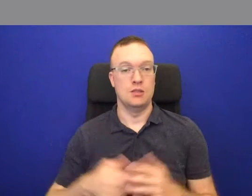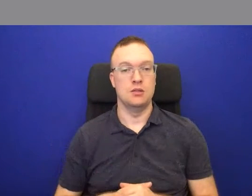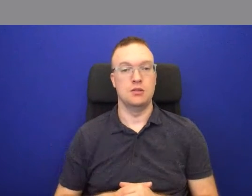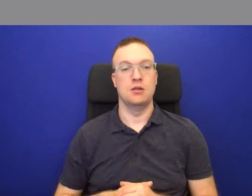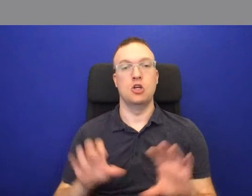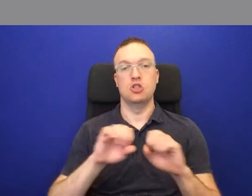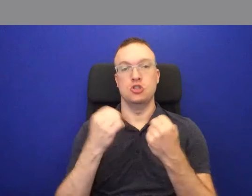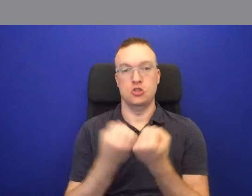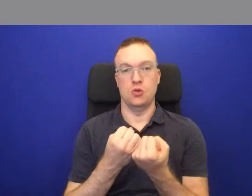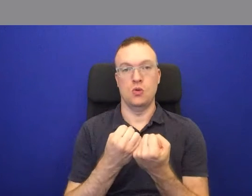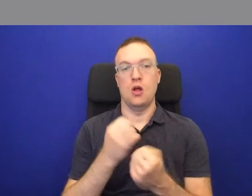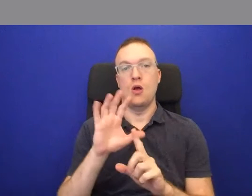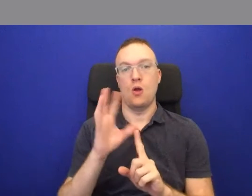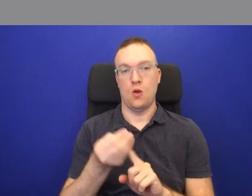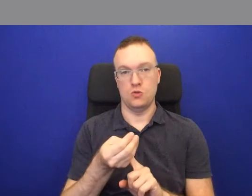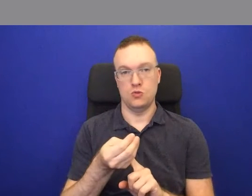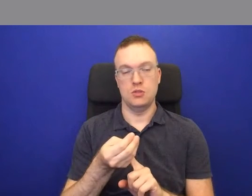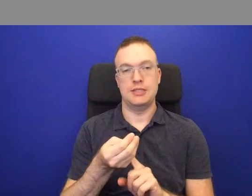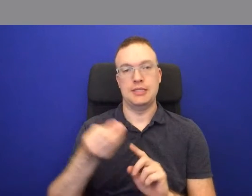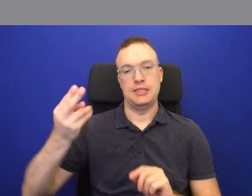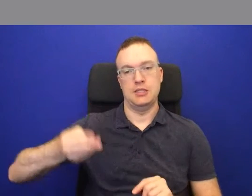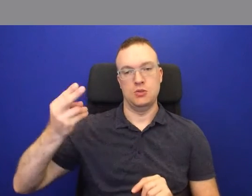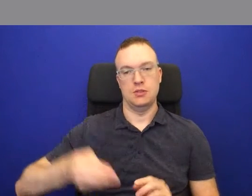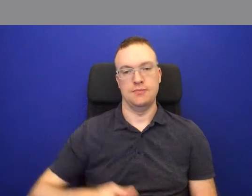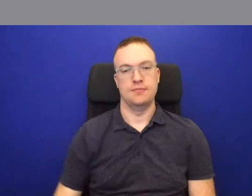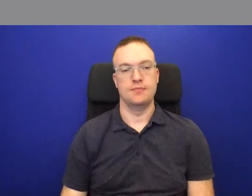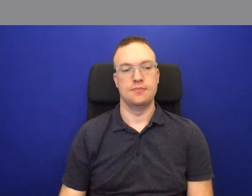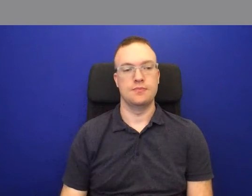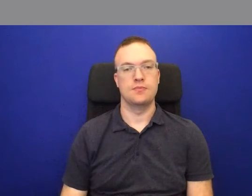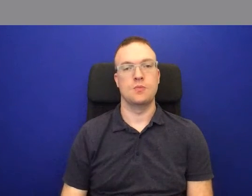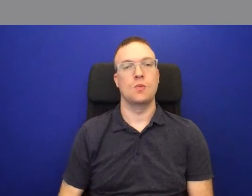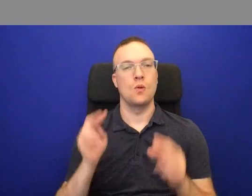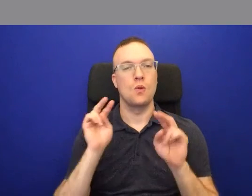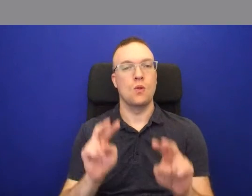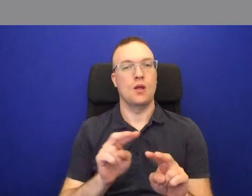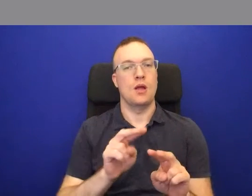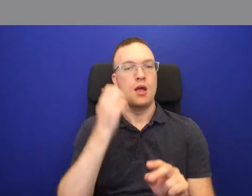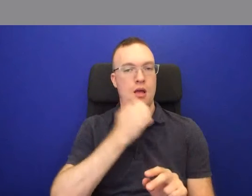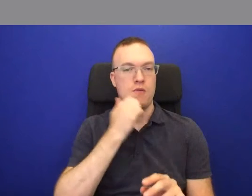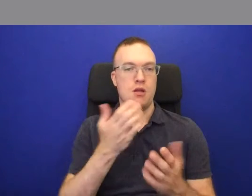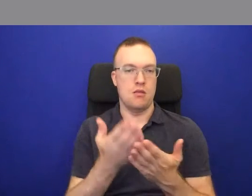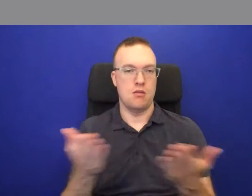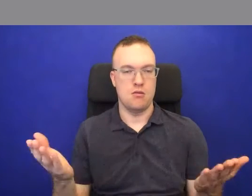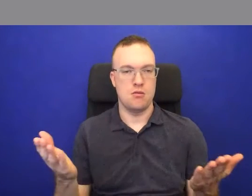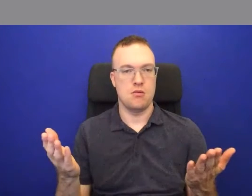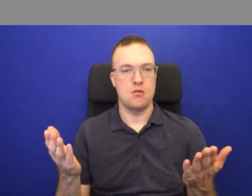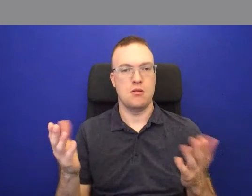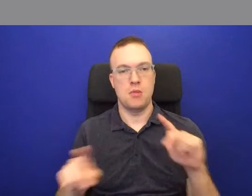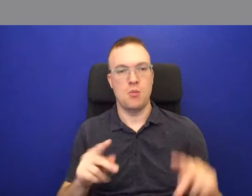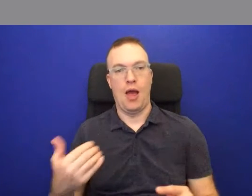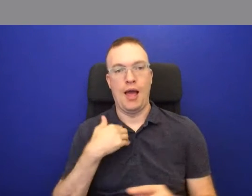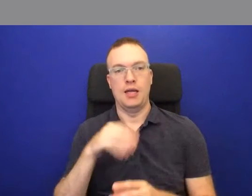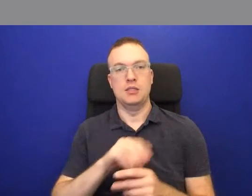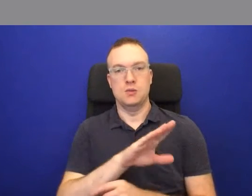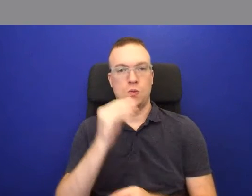social cultural history. By looking at everyday objects that people had in their